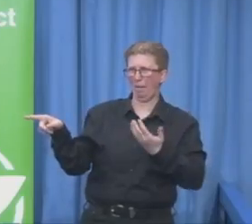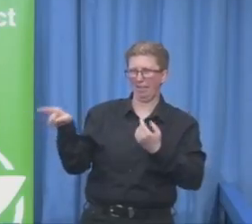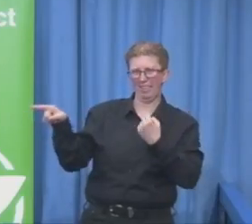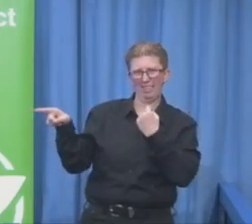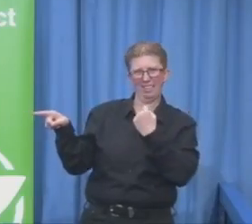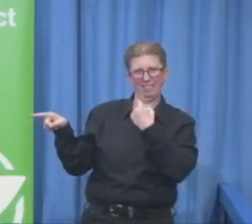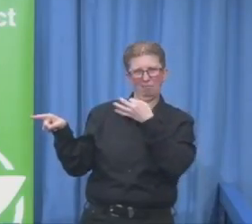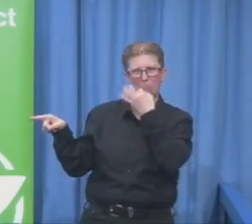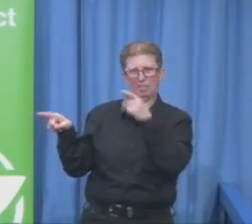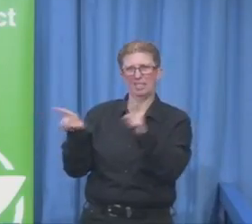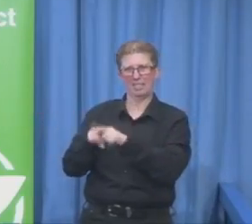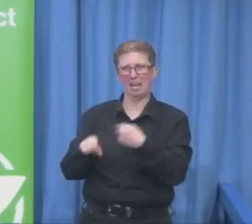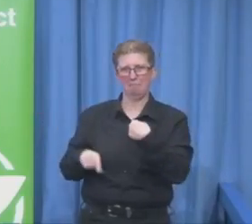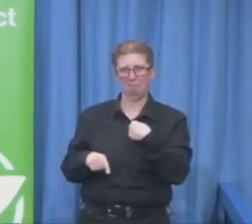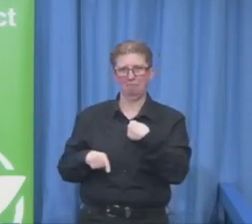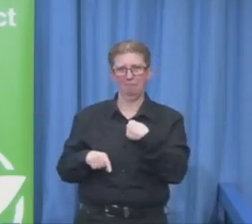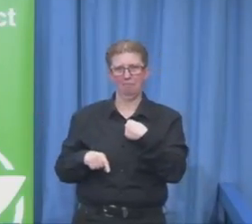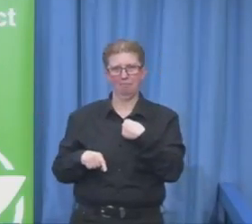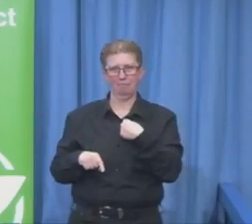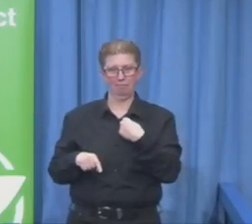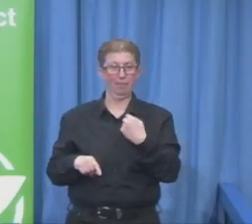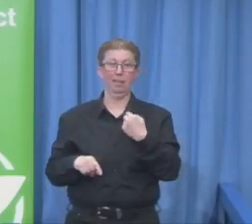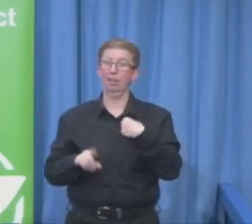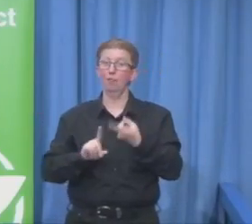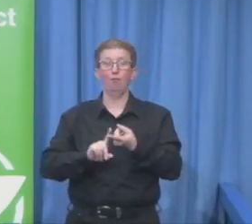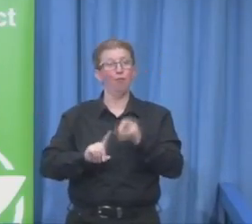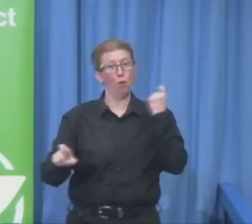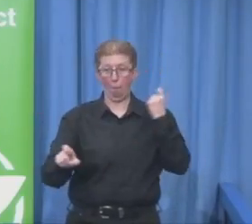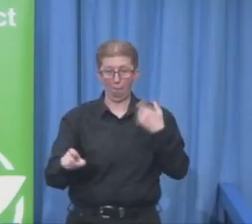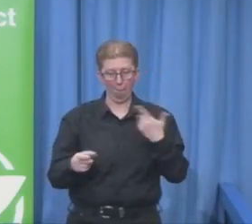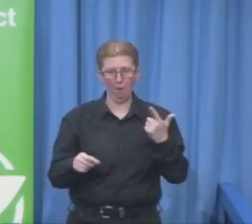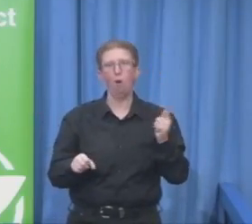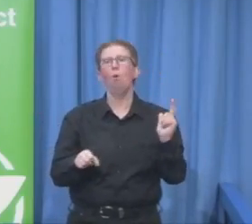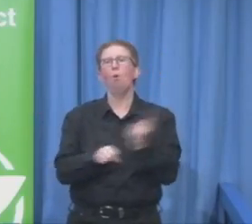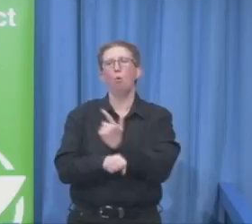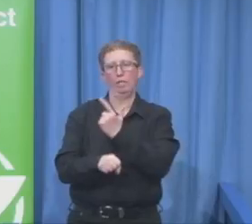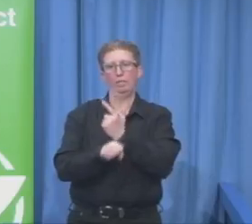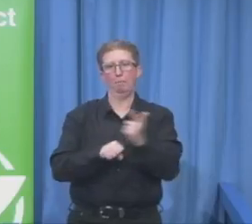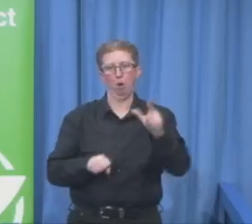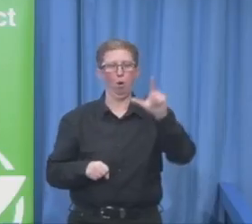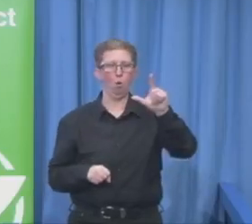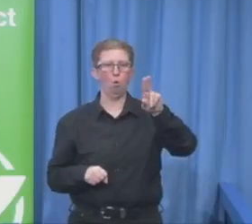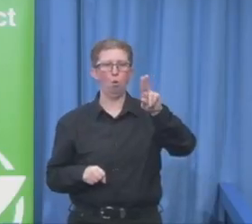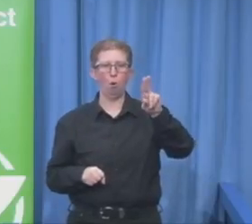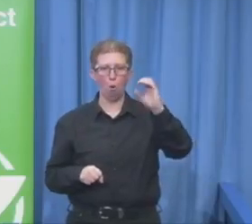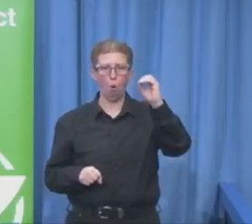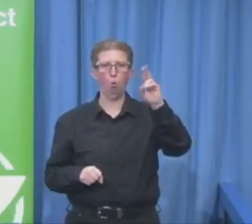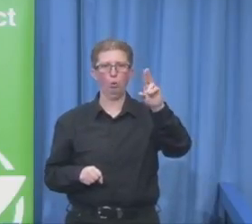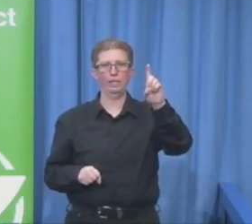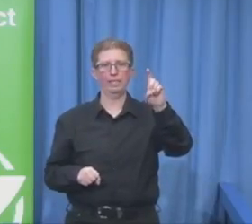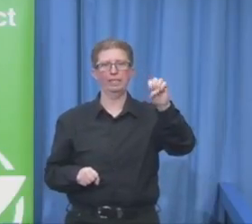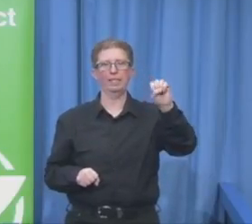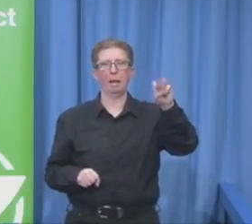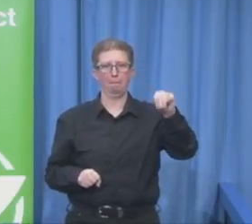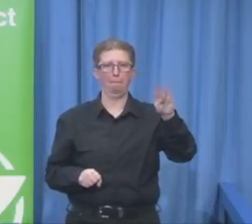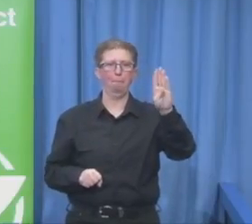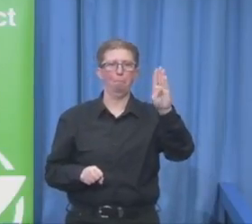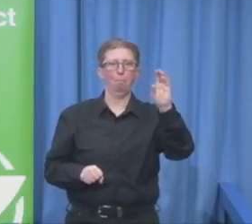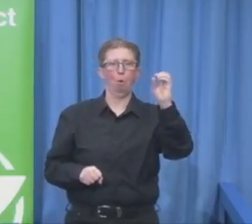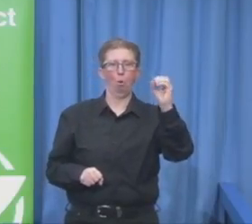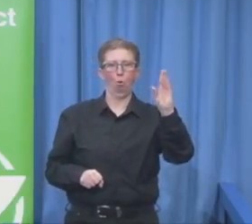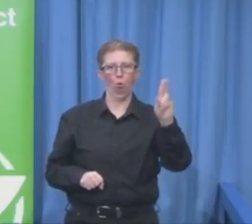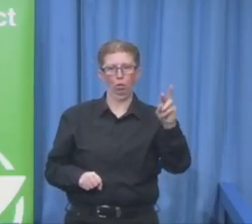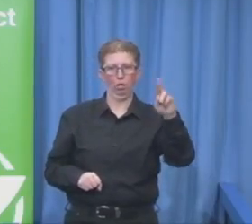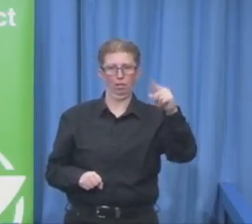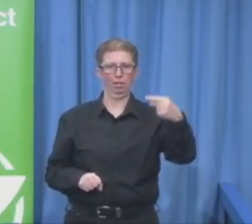from Luxembourg. So I am a Luxembourg, I am not originally born in Austria, but living since many years over here. And